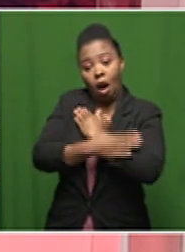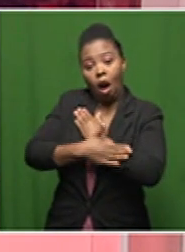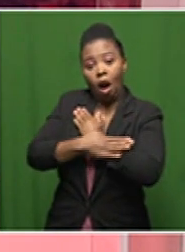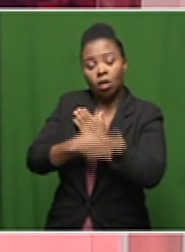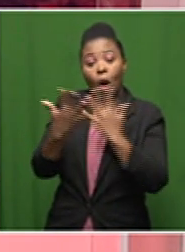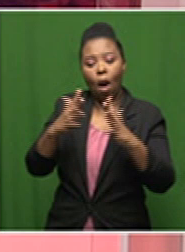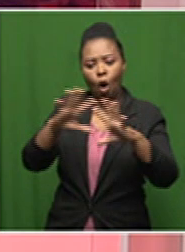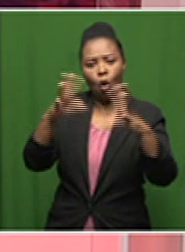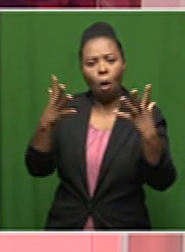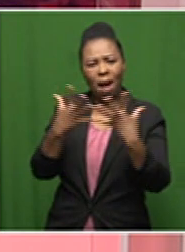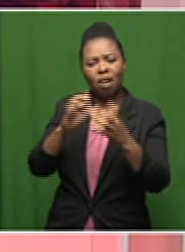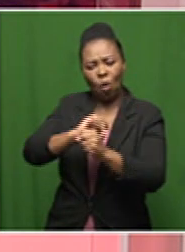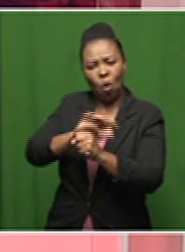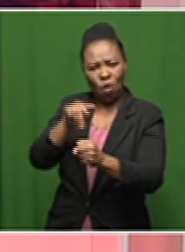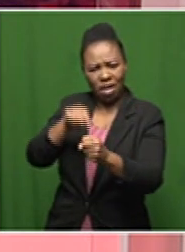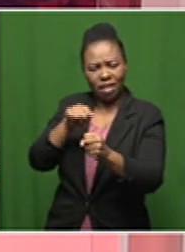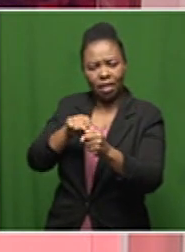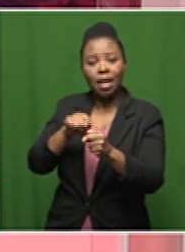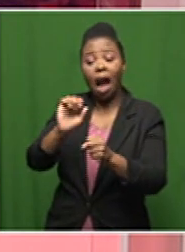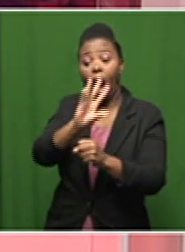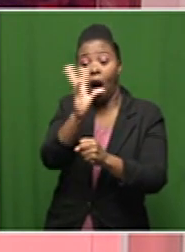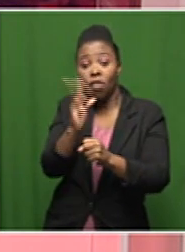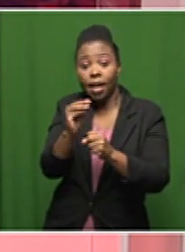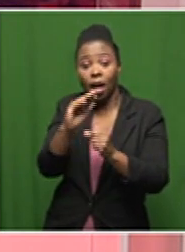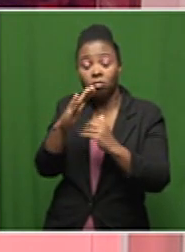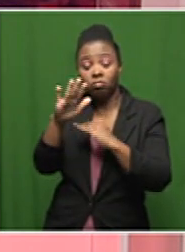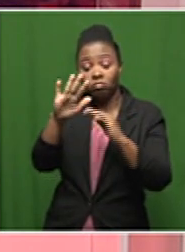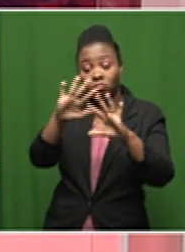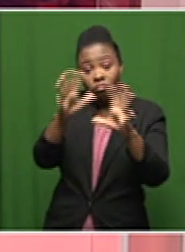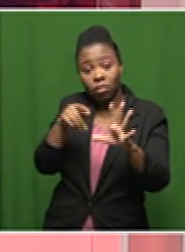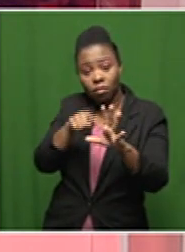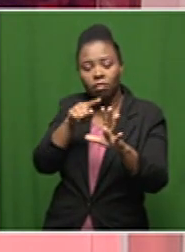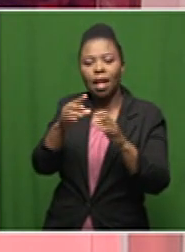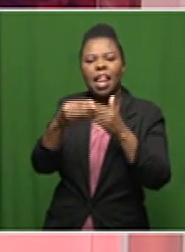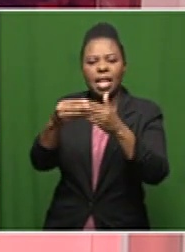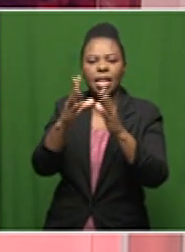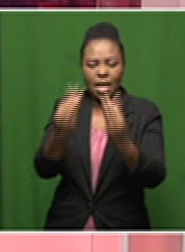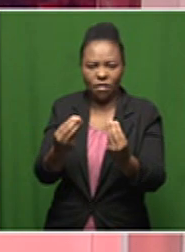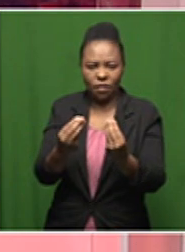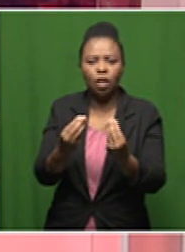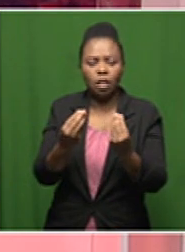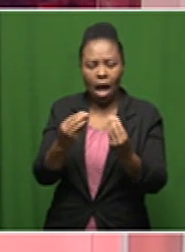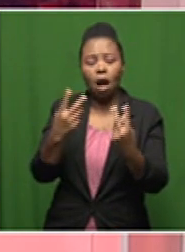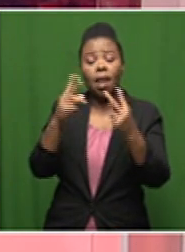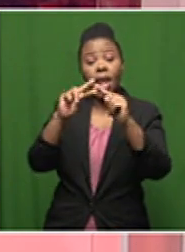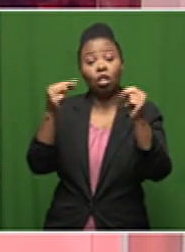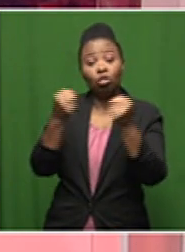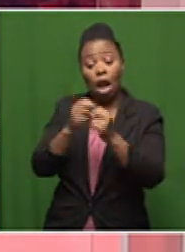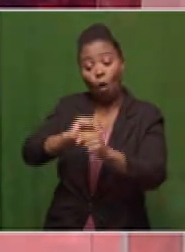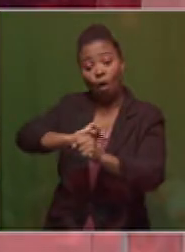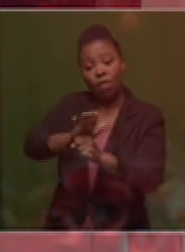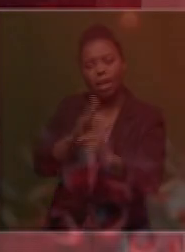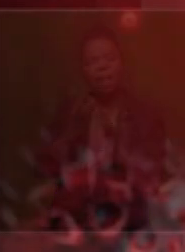coronavirus cases and leading in the african continent but for now let's take a look at the national covet 19